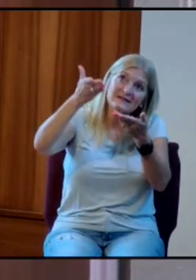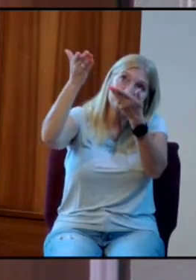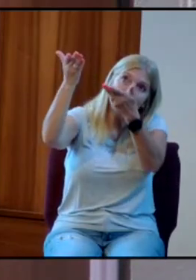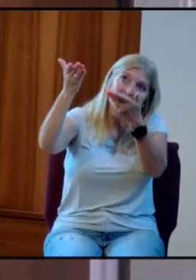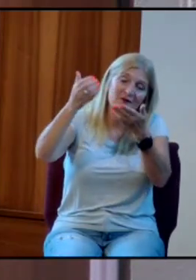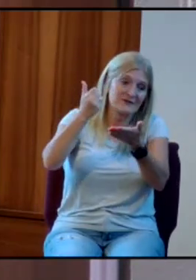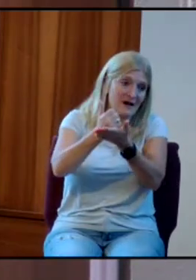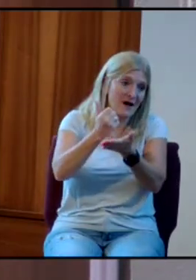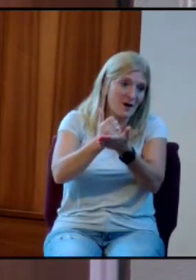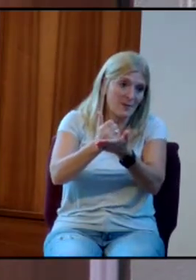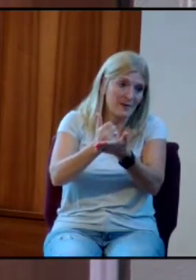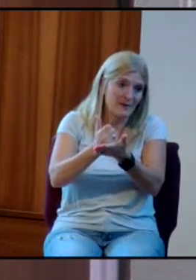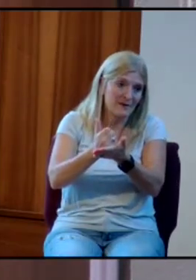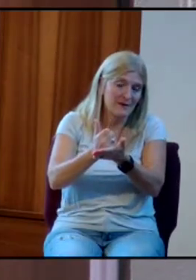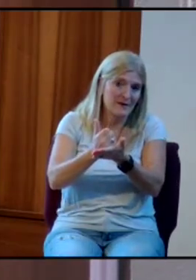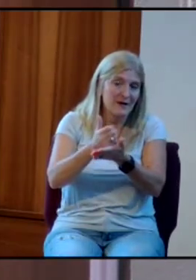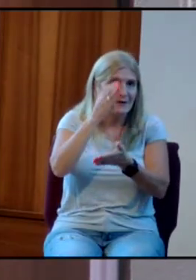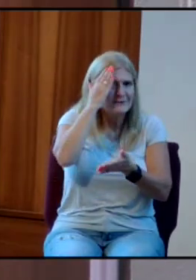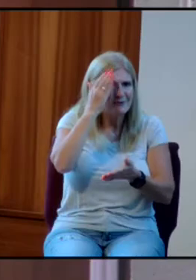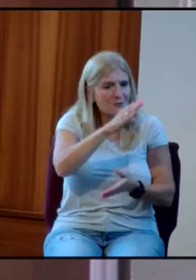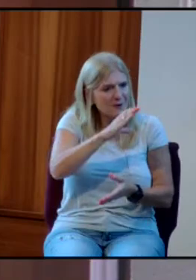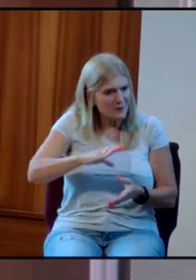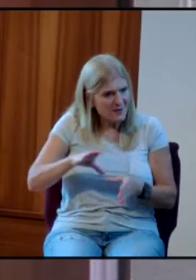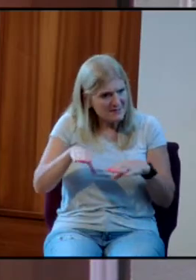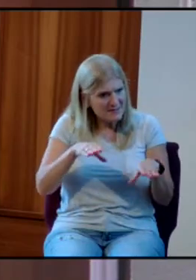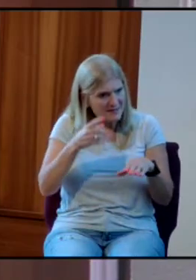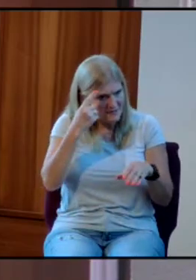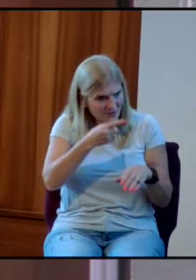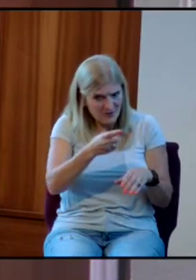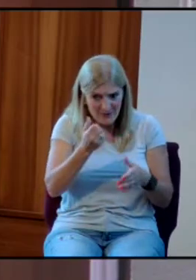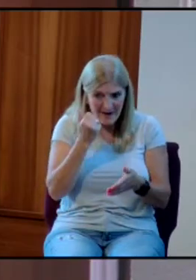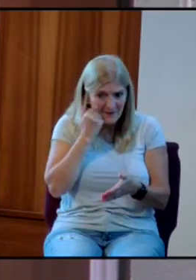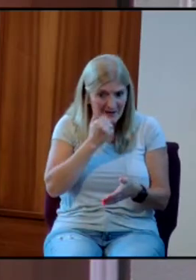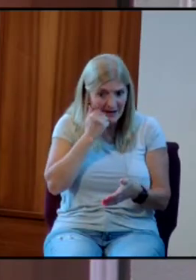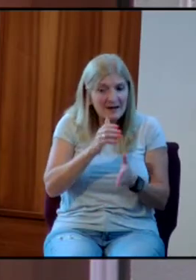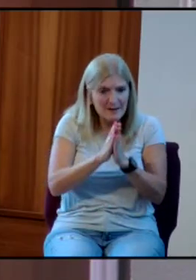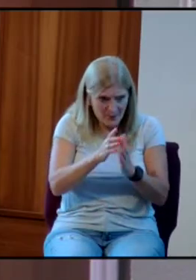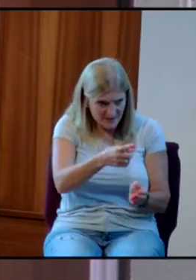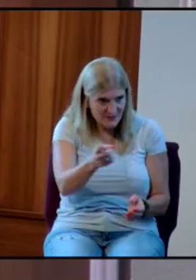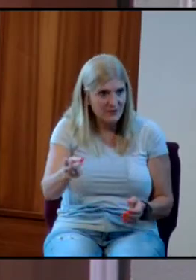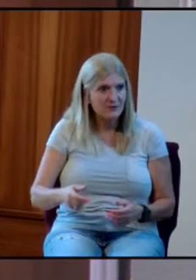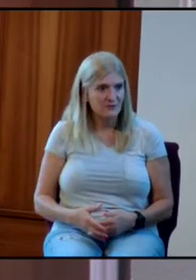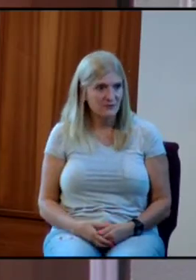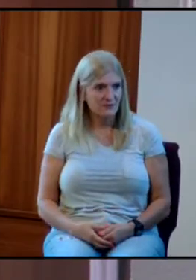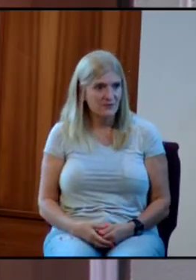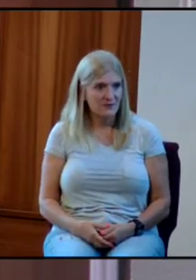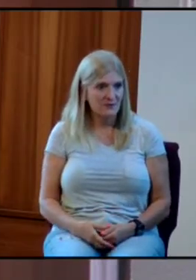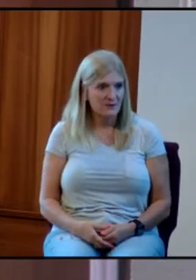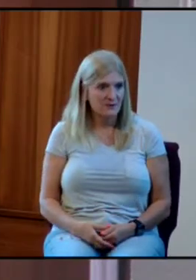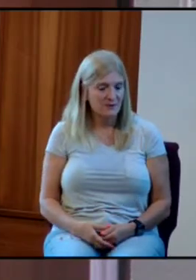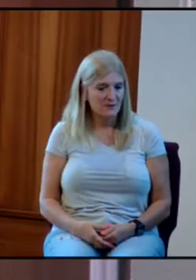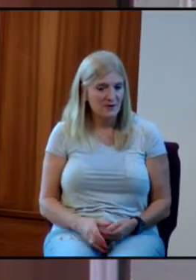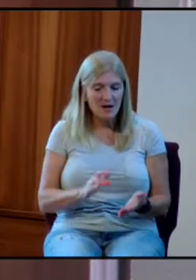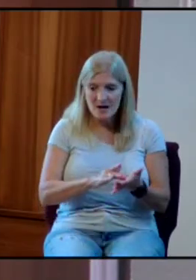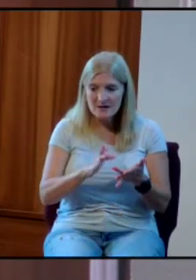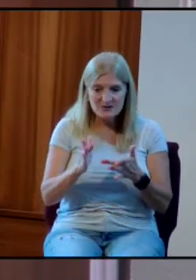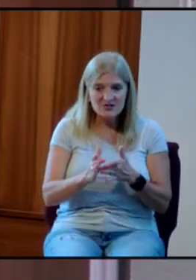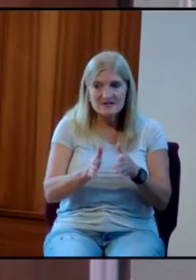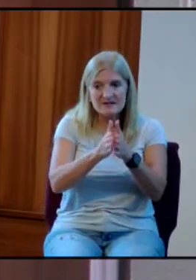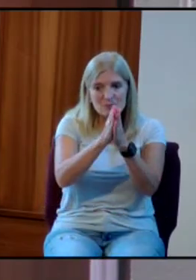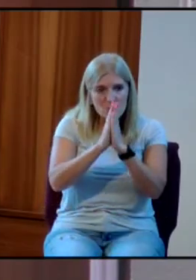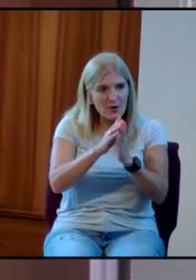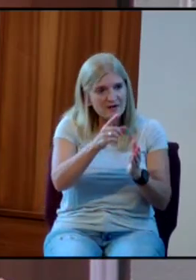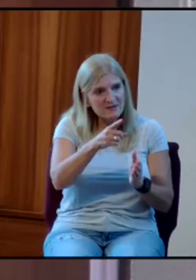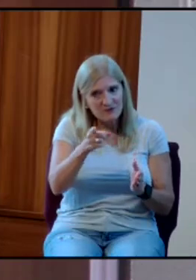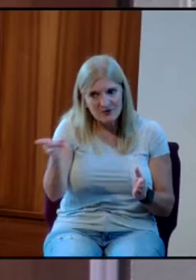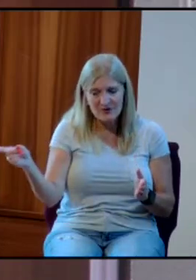You know what Christ does for you every single day? He prays for you. Do you hear this? I want to live a life